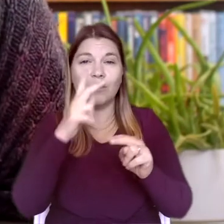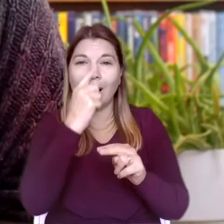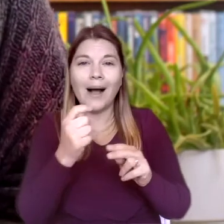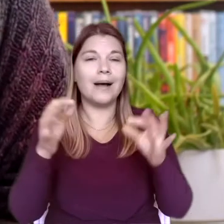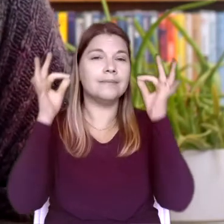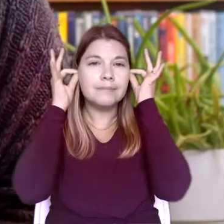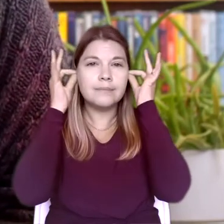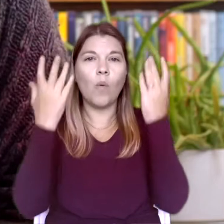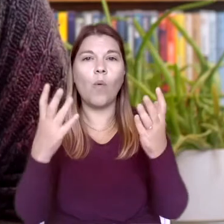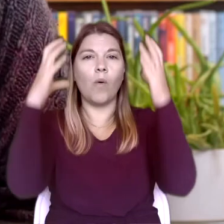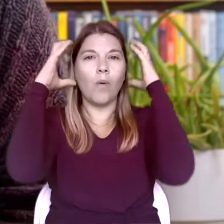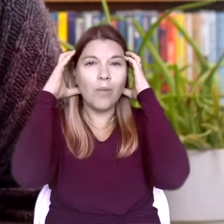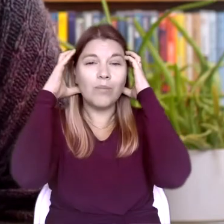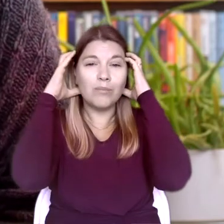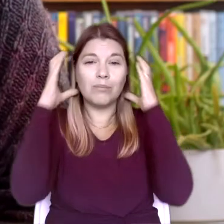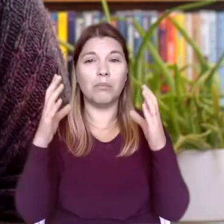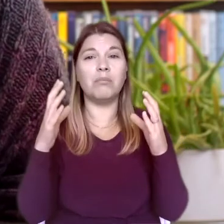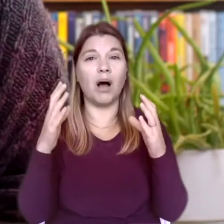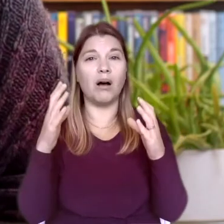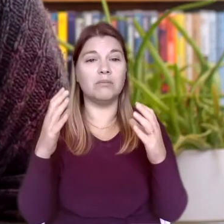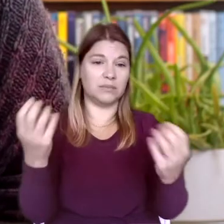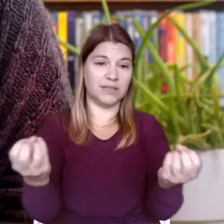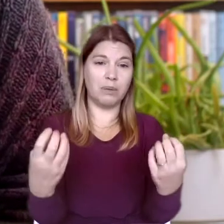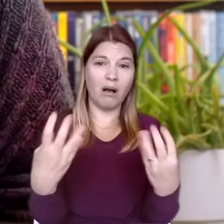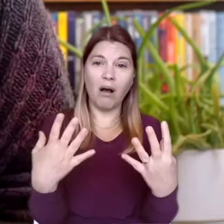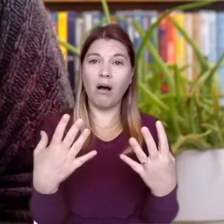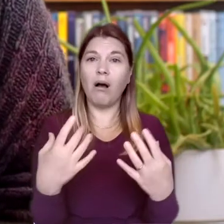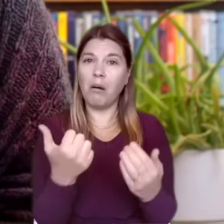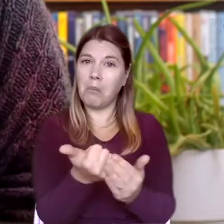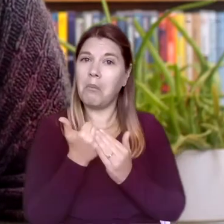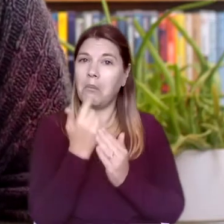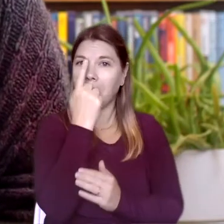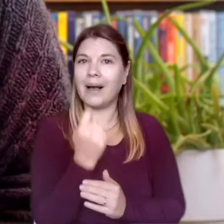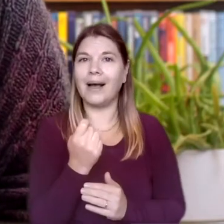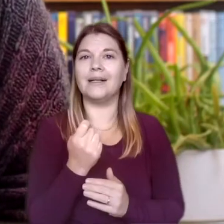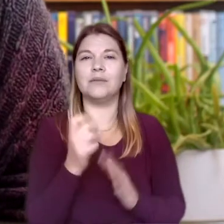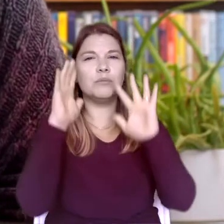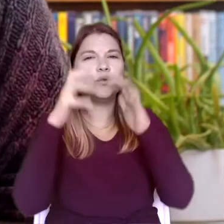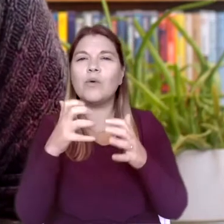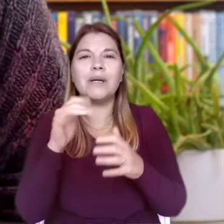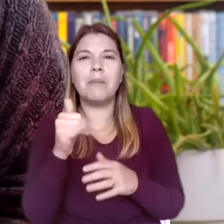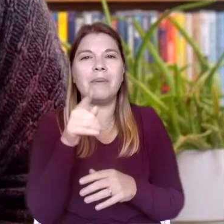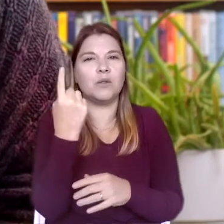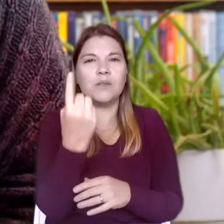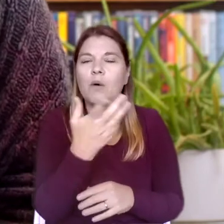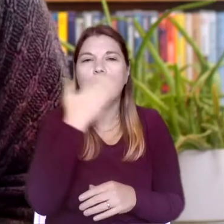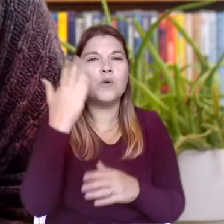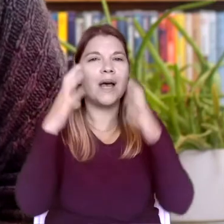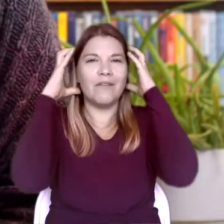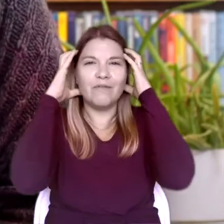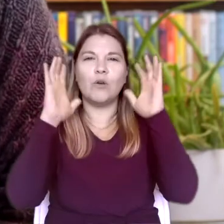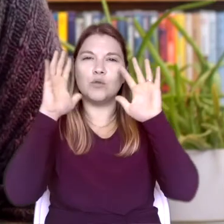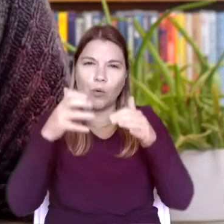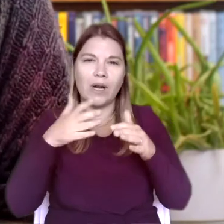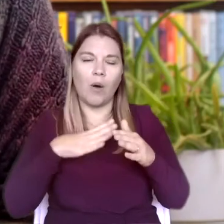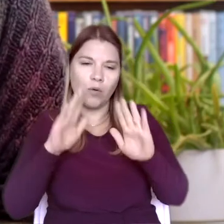work just as well. Don't worry if you don't have headphones, as the exercises that you do yourself at home will be what we are really focusing